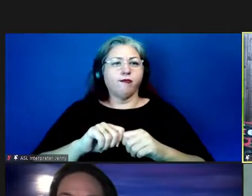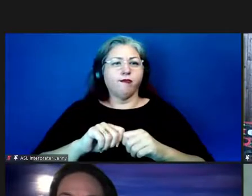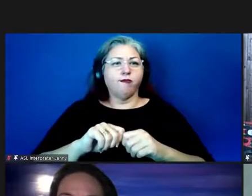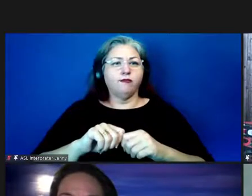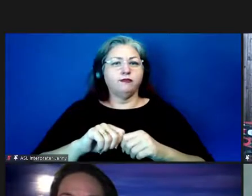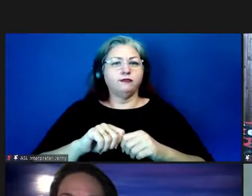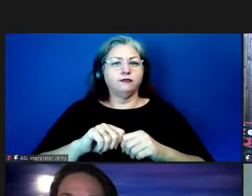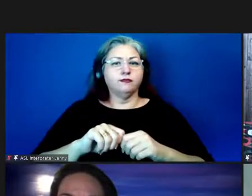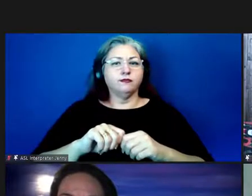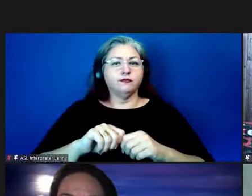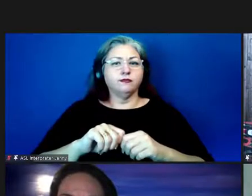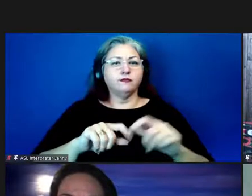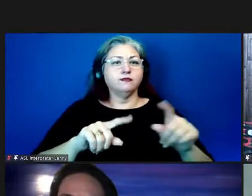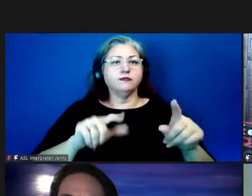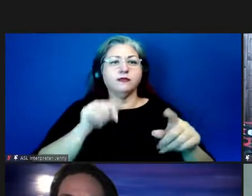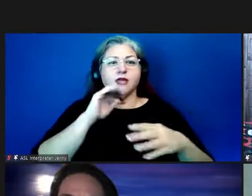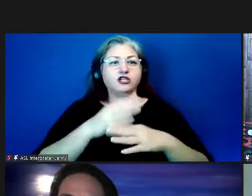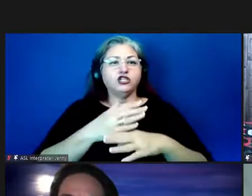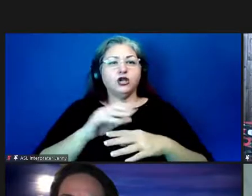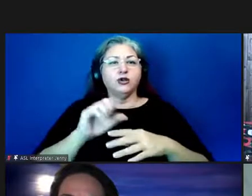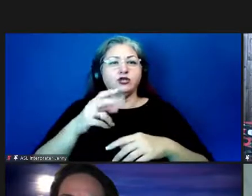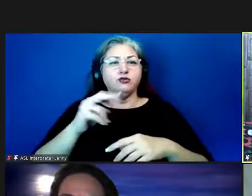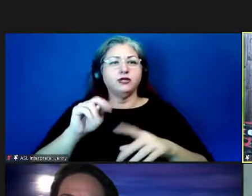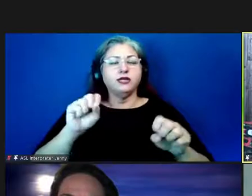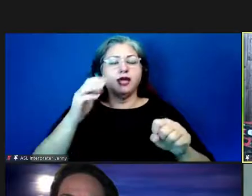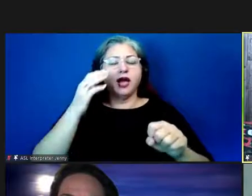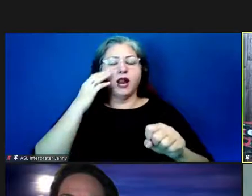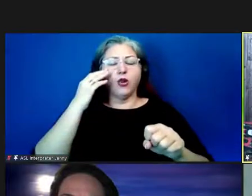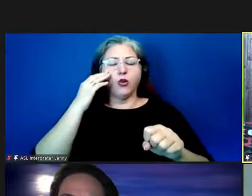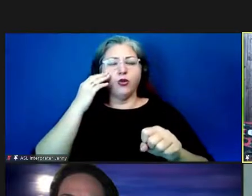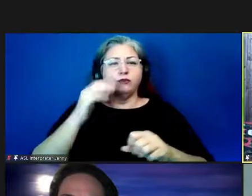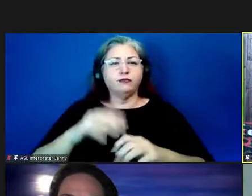you're not sharing your screen either yeah i know i know